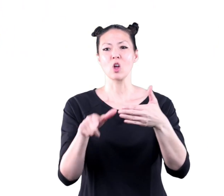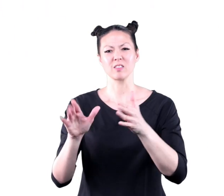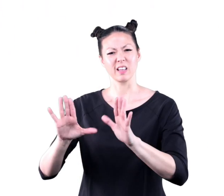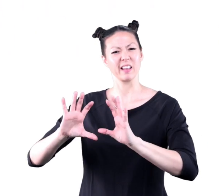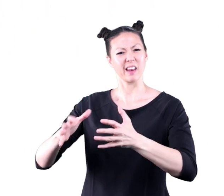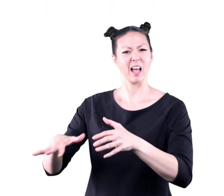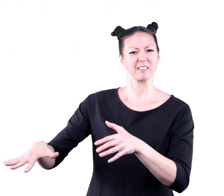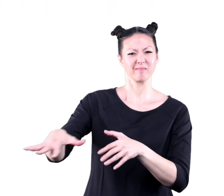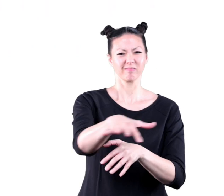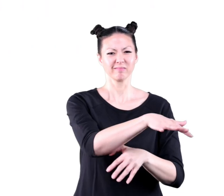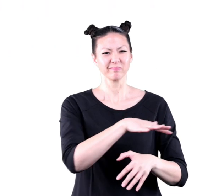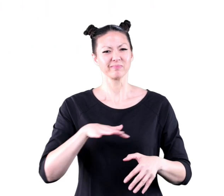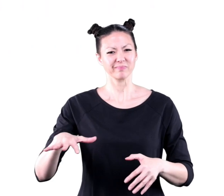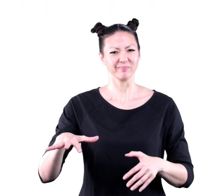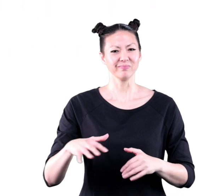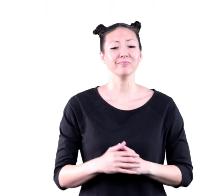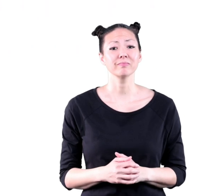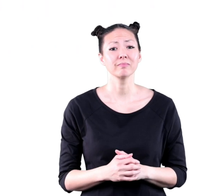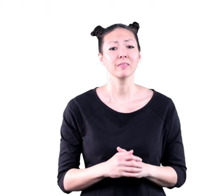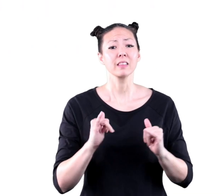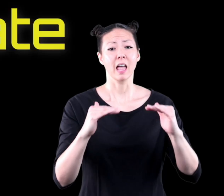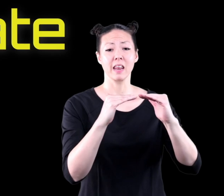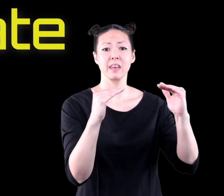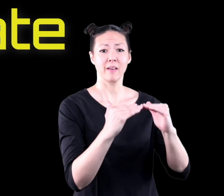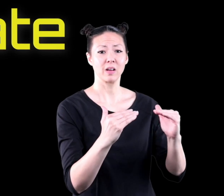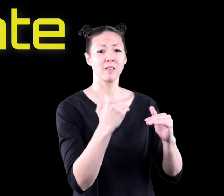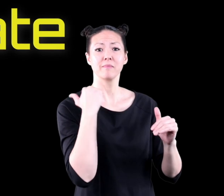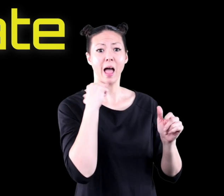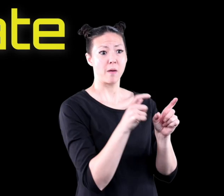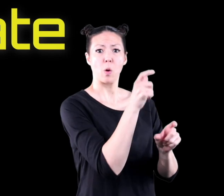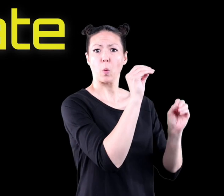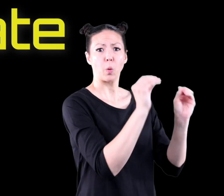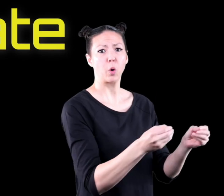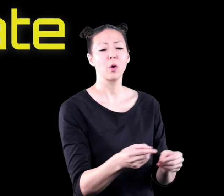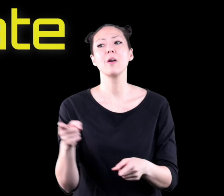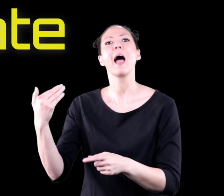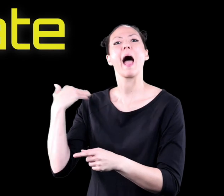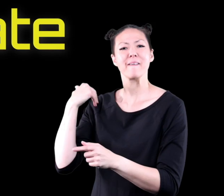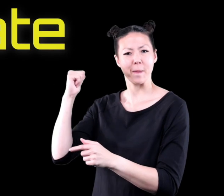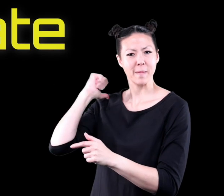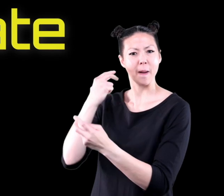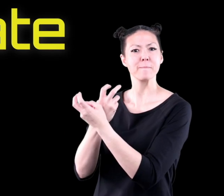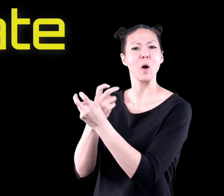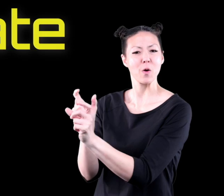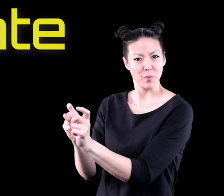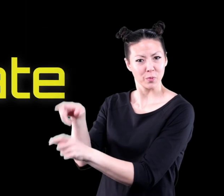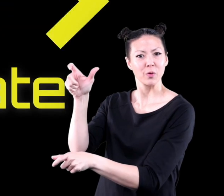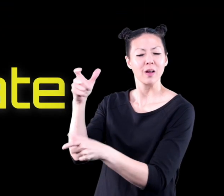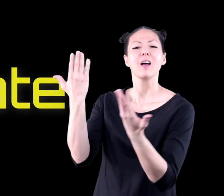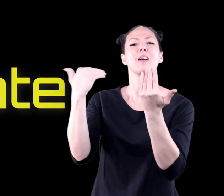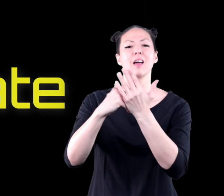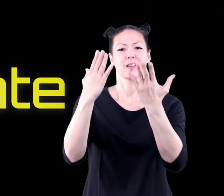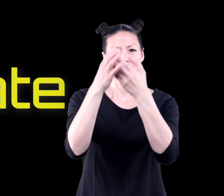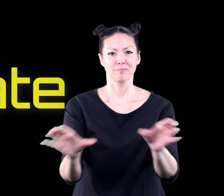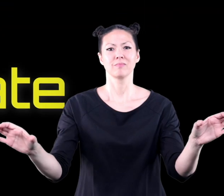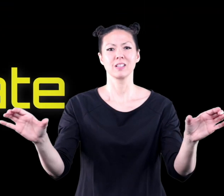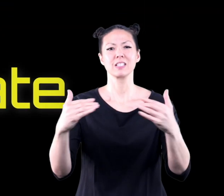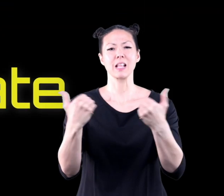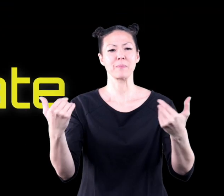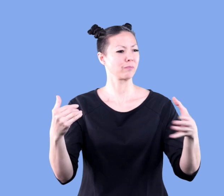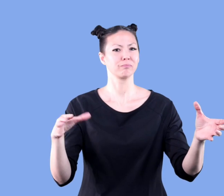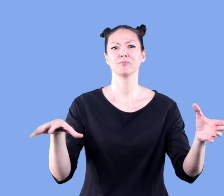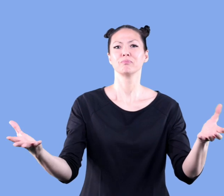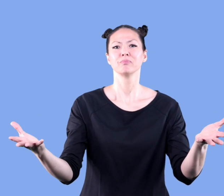chart is class in this level invertebrates and vertebrates are separated again